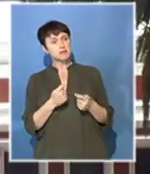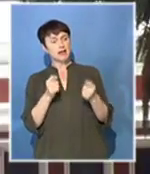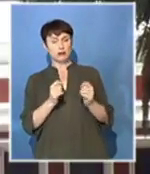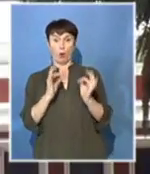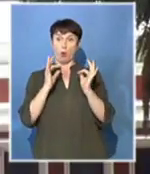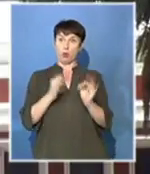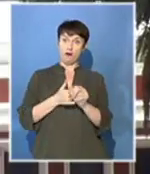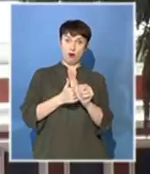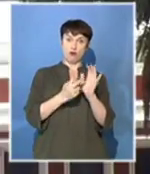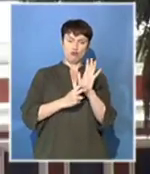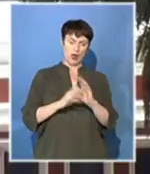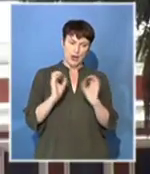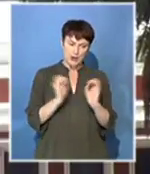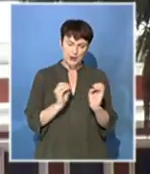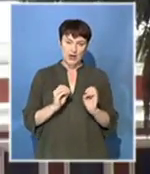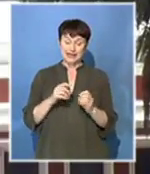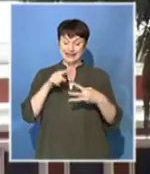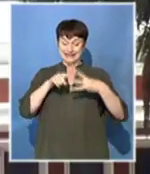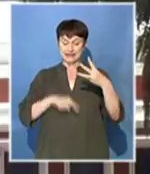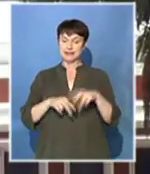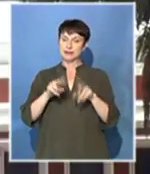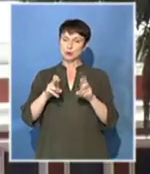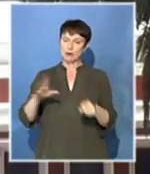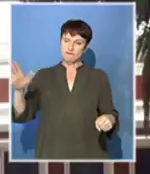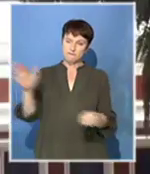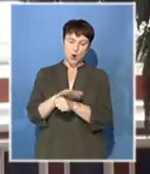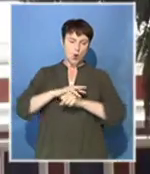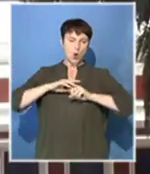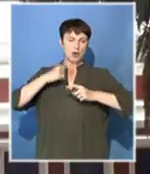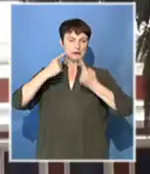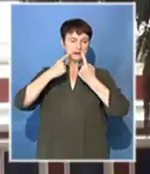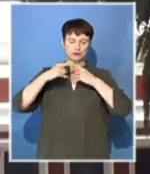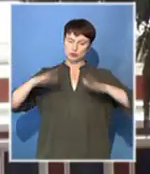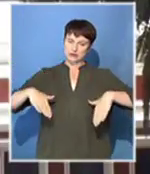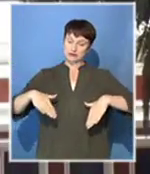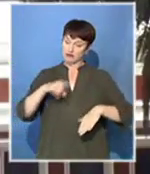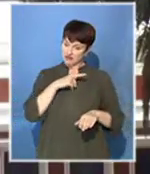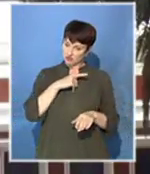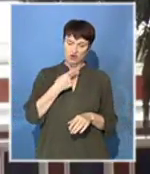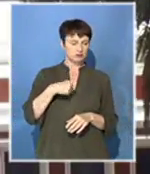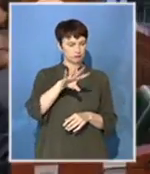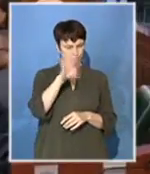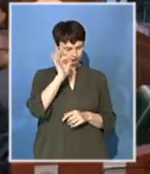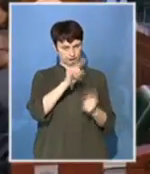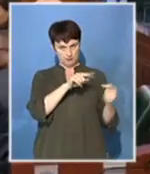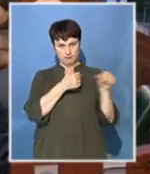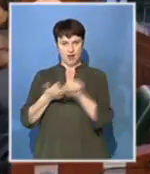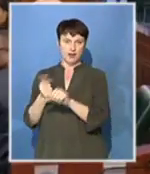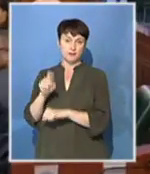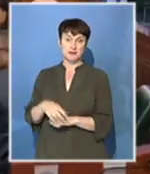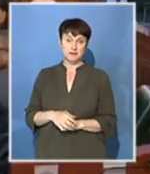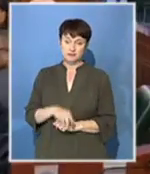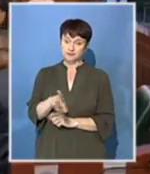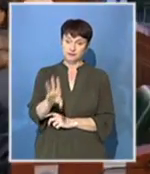exhaustively discussed the satisfaction of the committee. That's why they are coming back. On Thursday